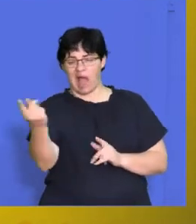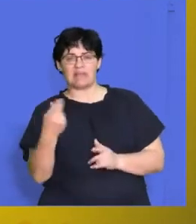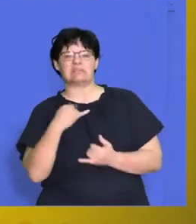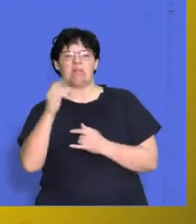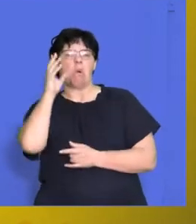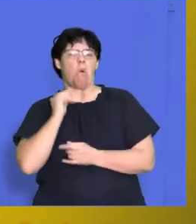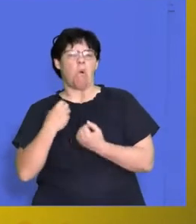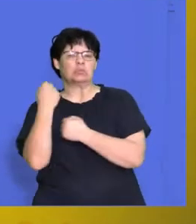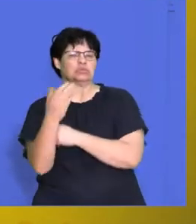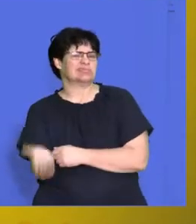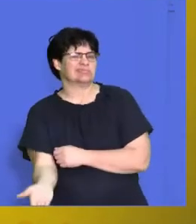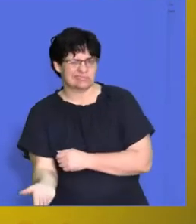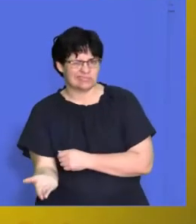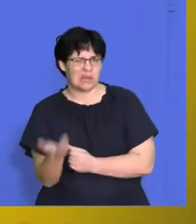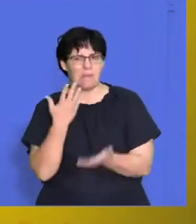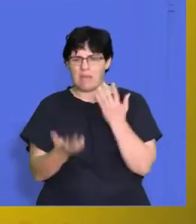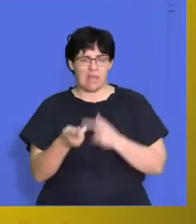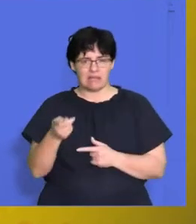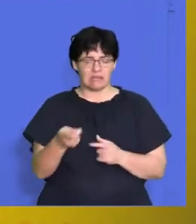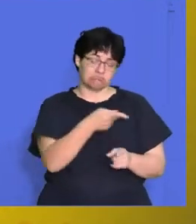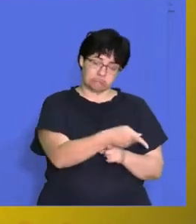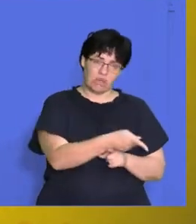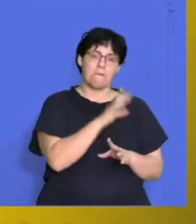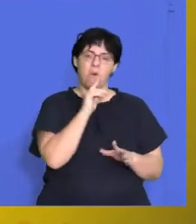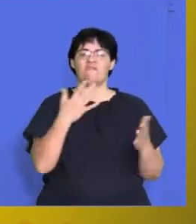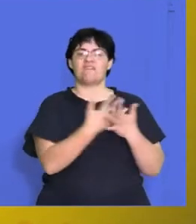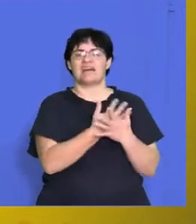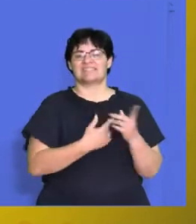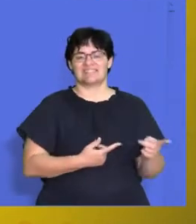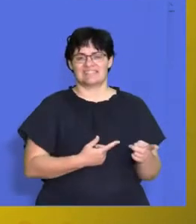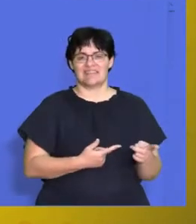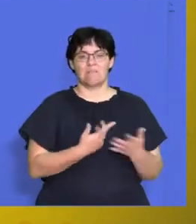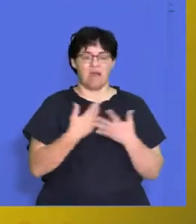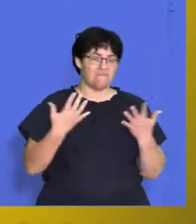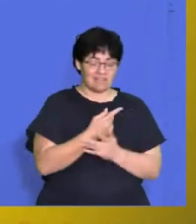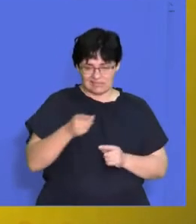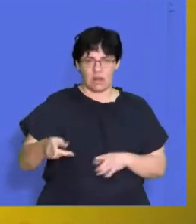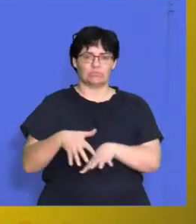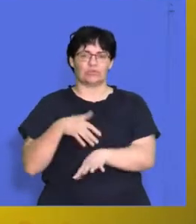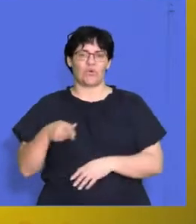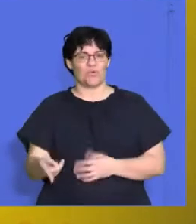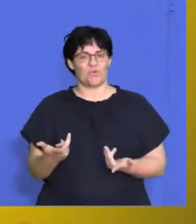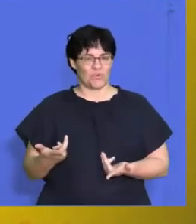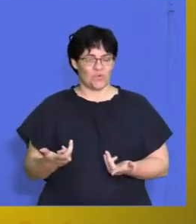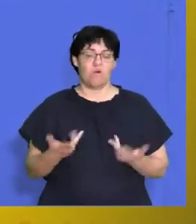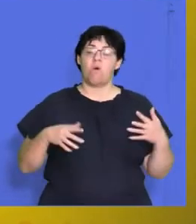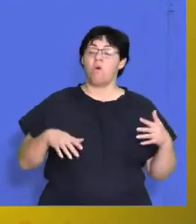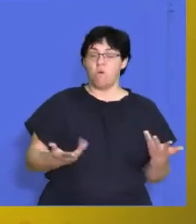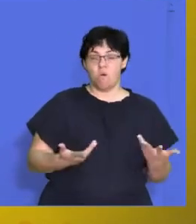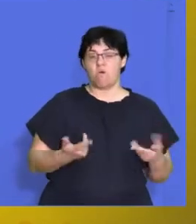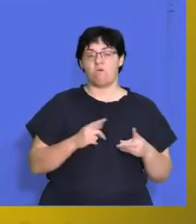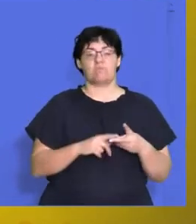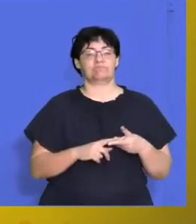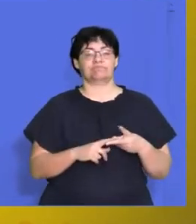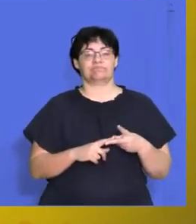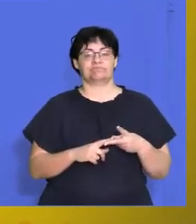competitors because maybe they can make their leather bags in a quicker manner or perhaps they can actually